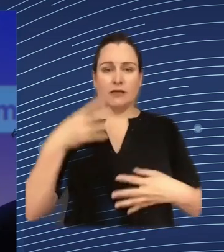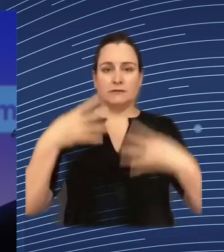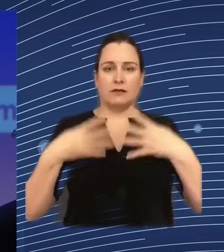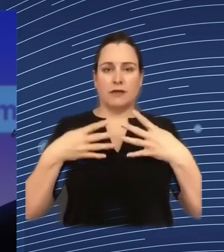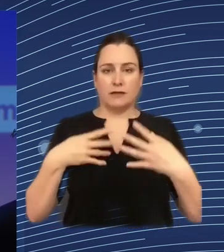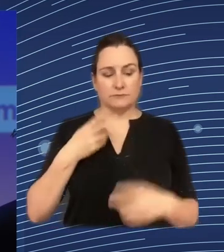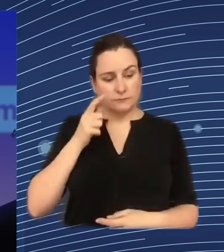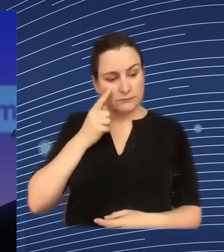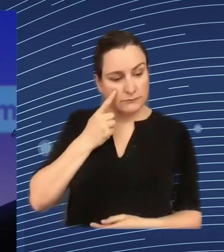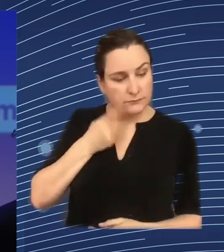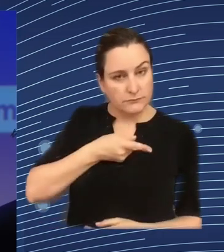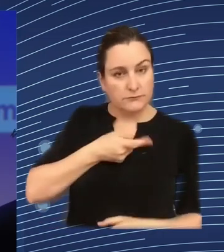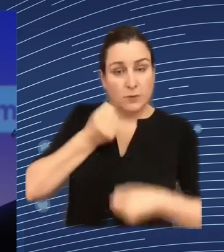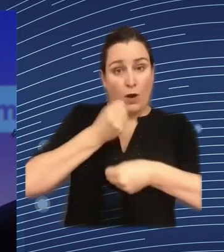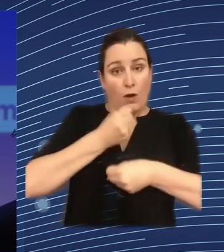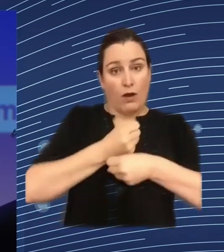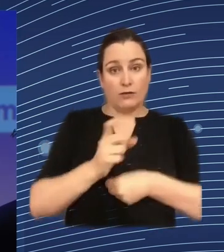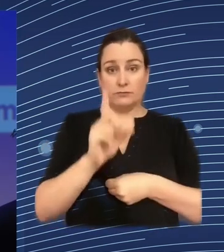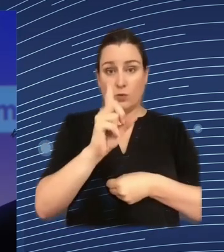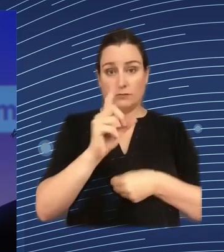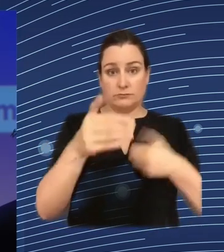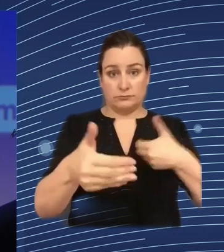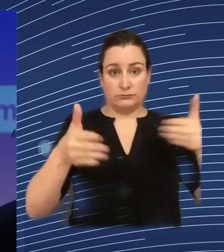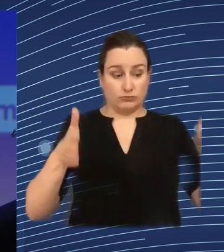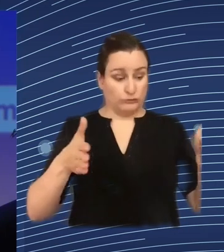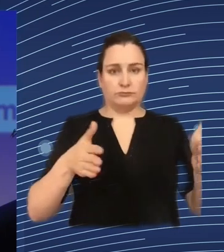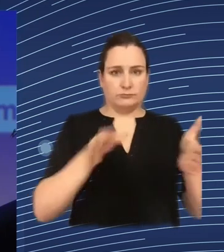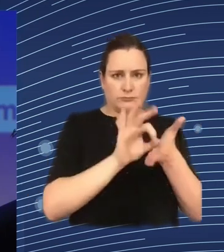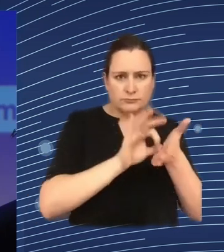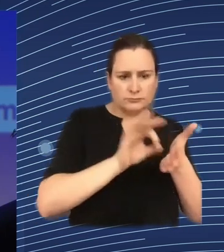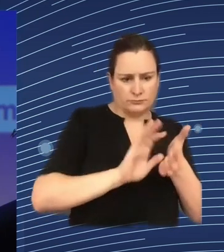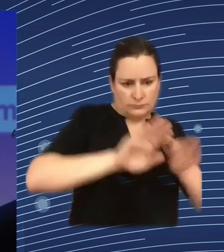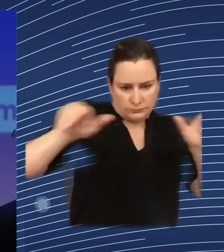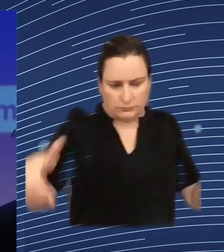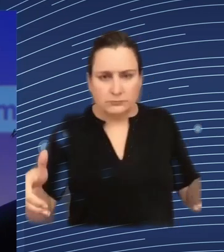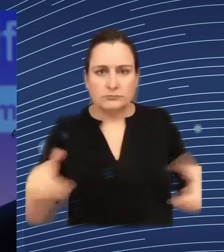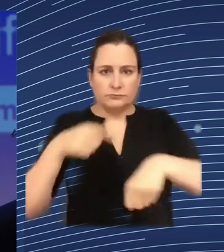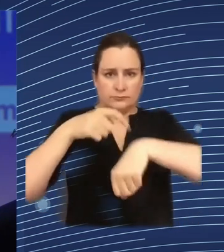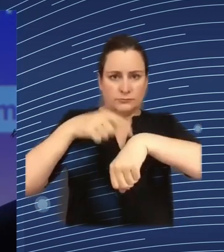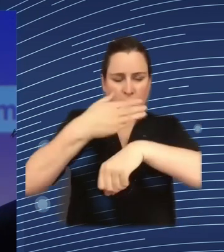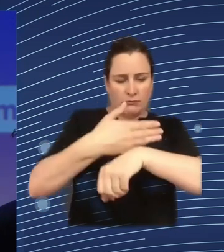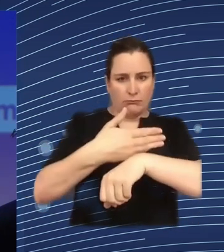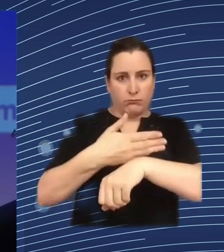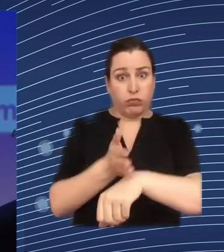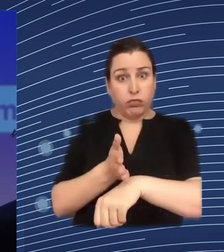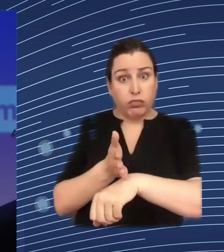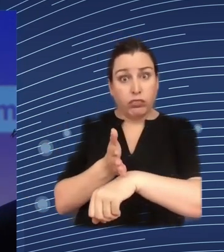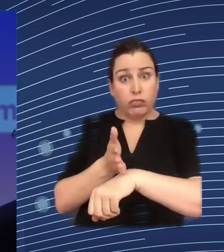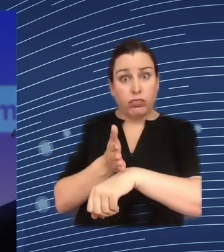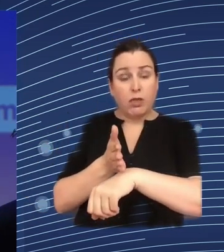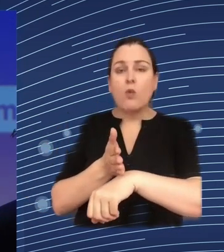clean a room and if the cleaning lady is taking too long according to the